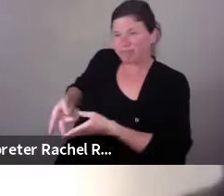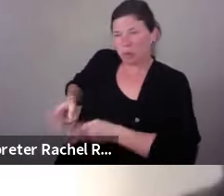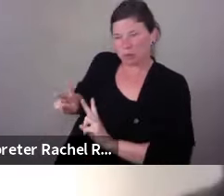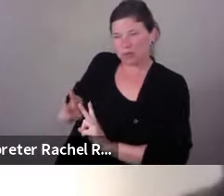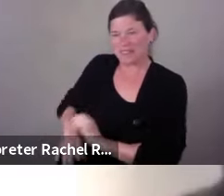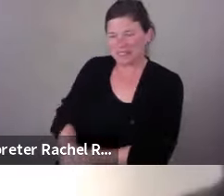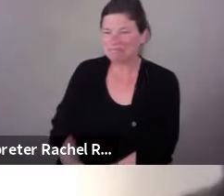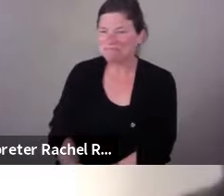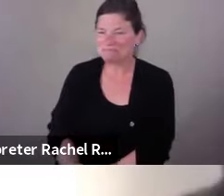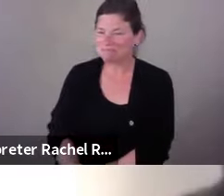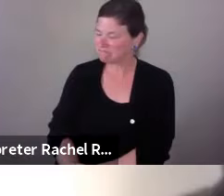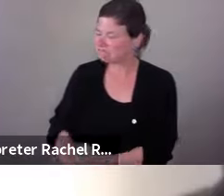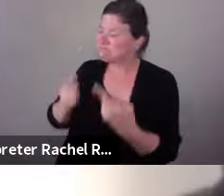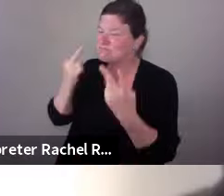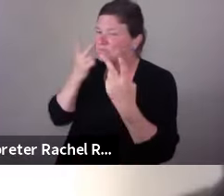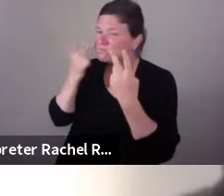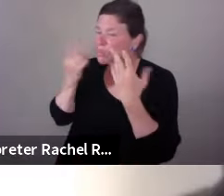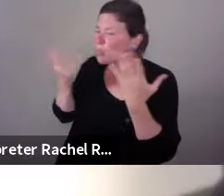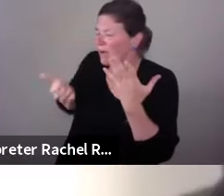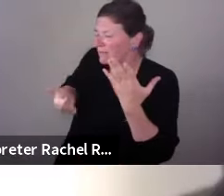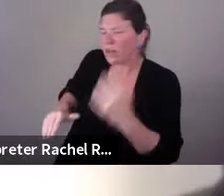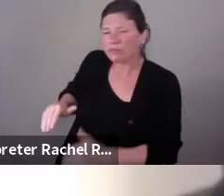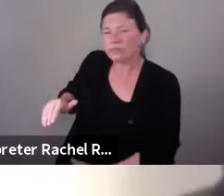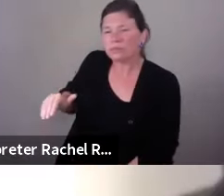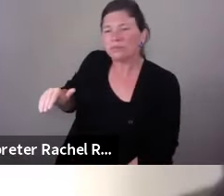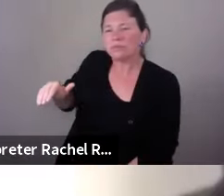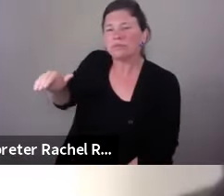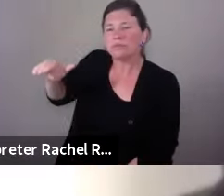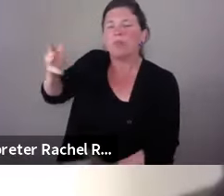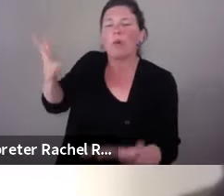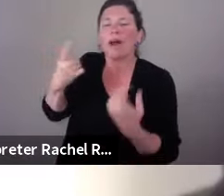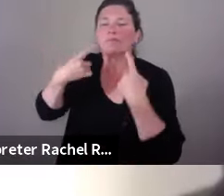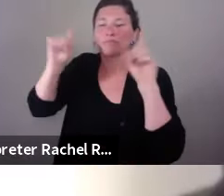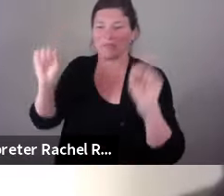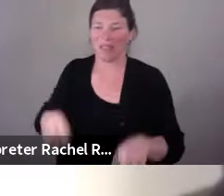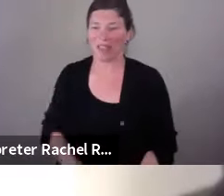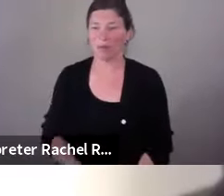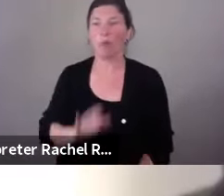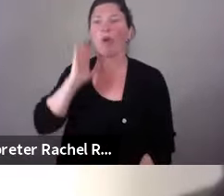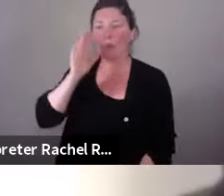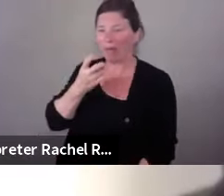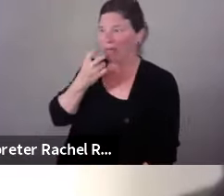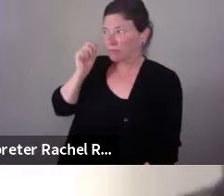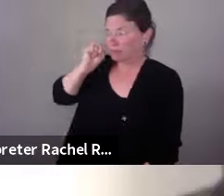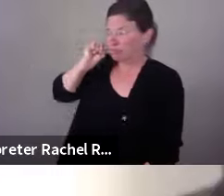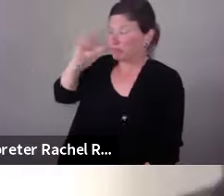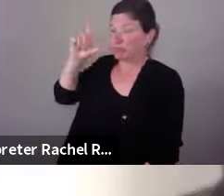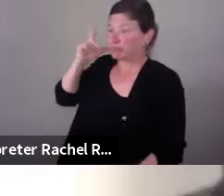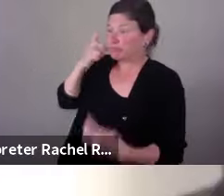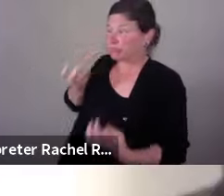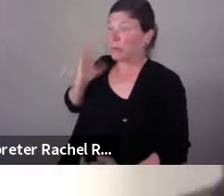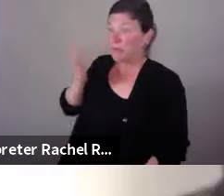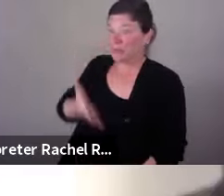see what they're capable of doing. Everybody will be surprised at what your child is capable of doing. Period.